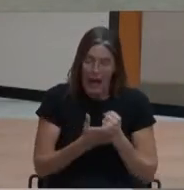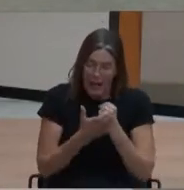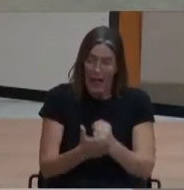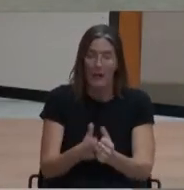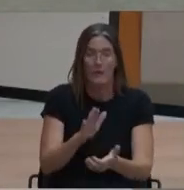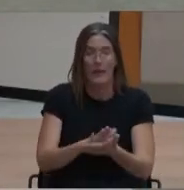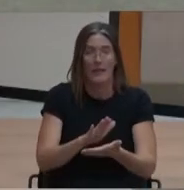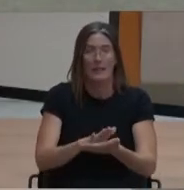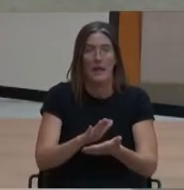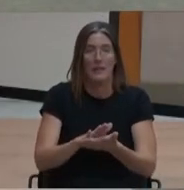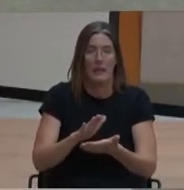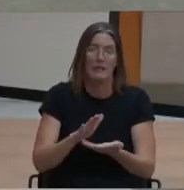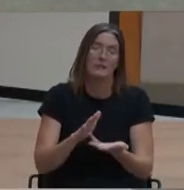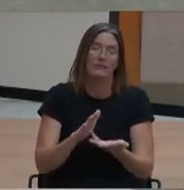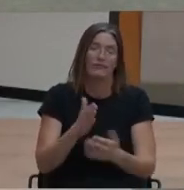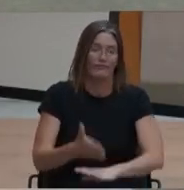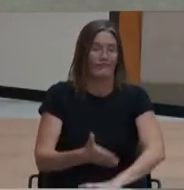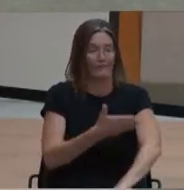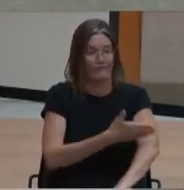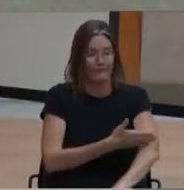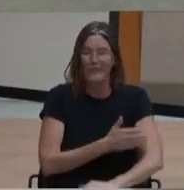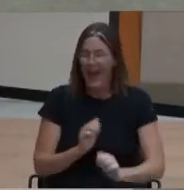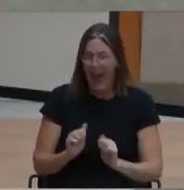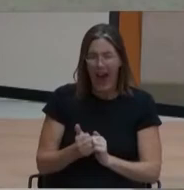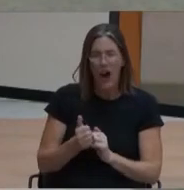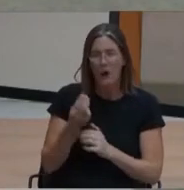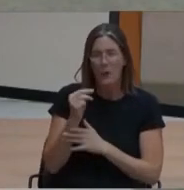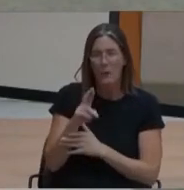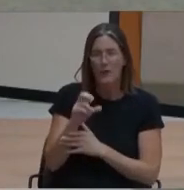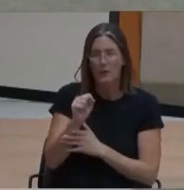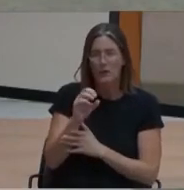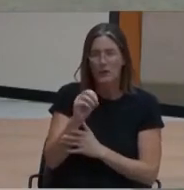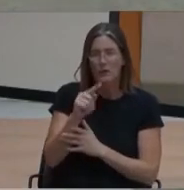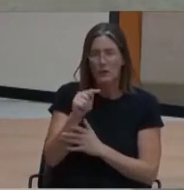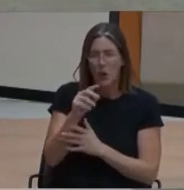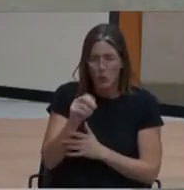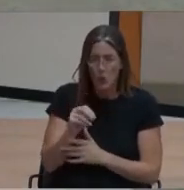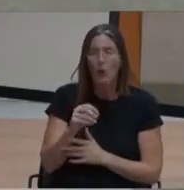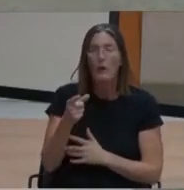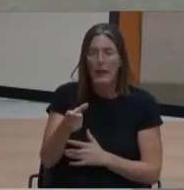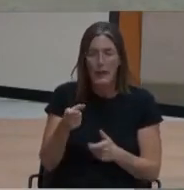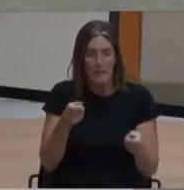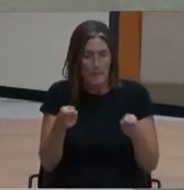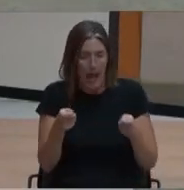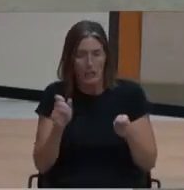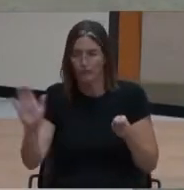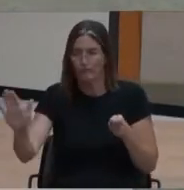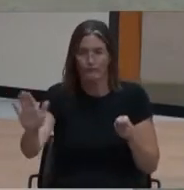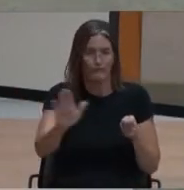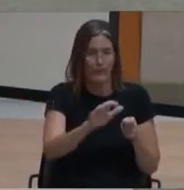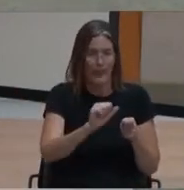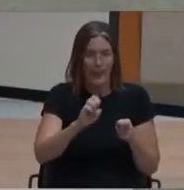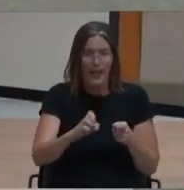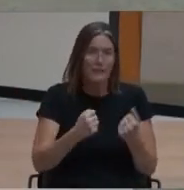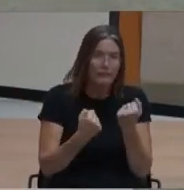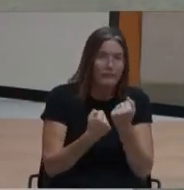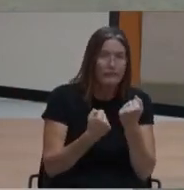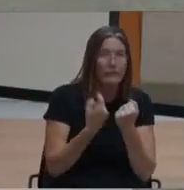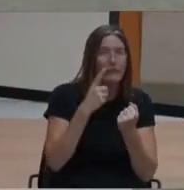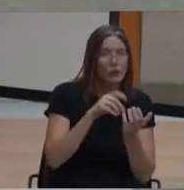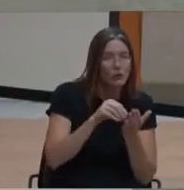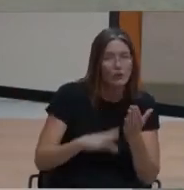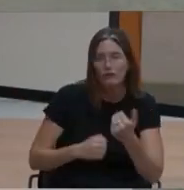Mr. Soto does this by monitoring attendants' case, managing, advocating for students and parents, mediating,